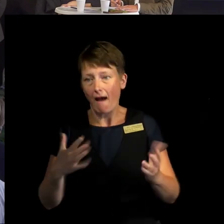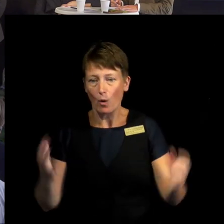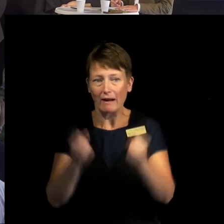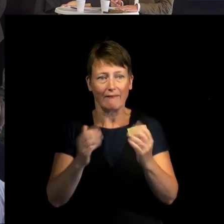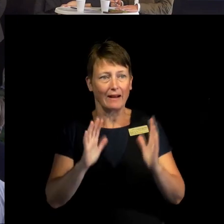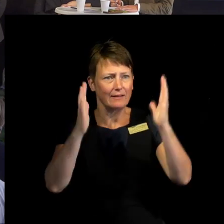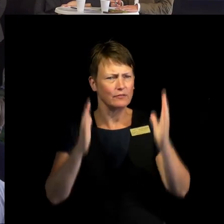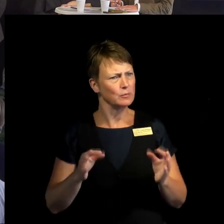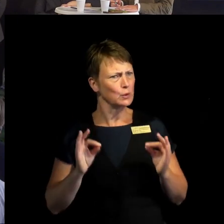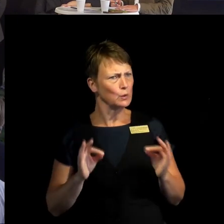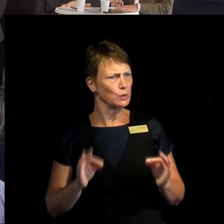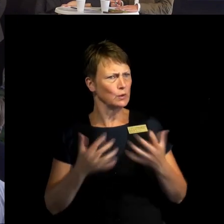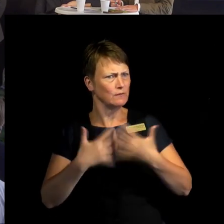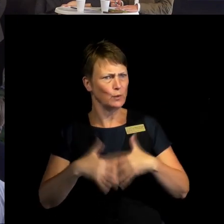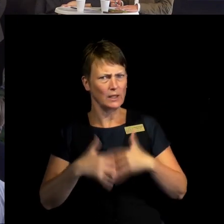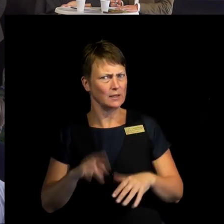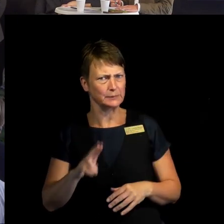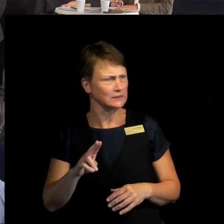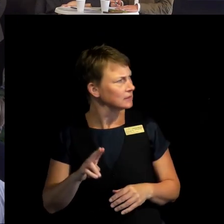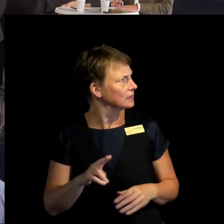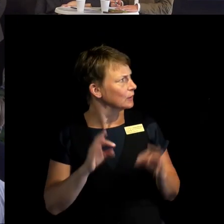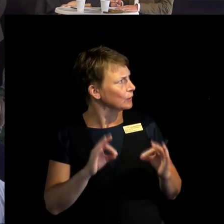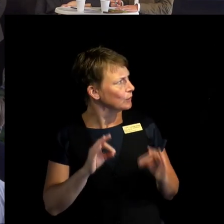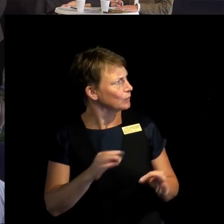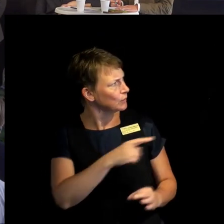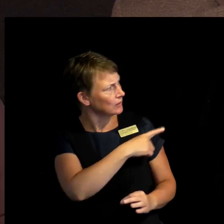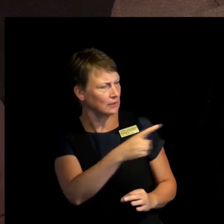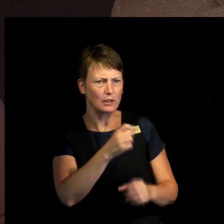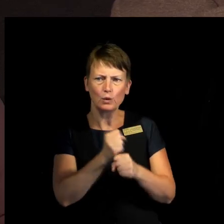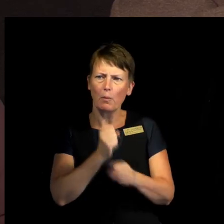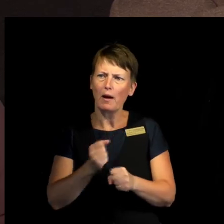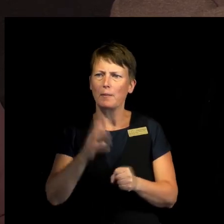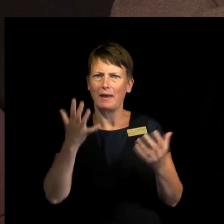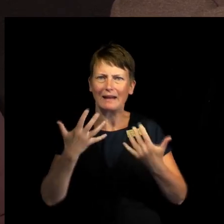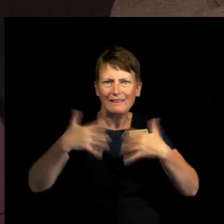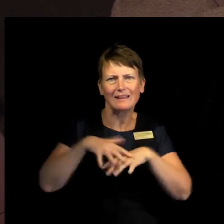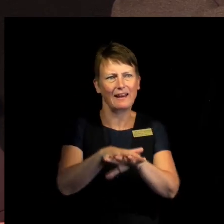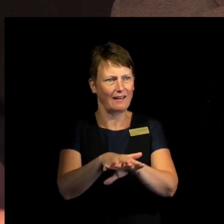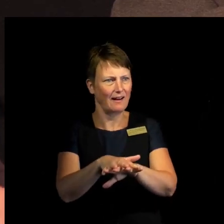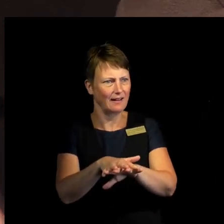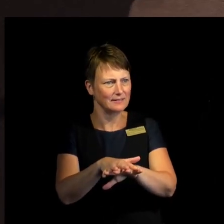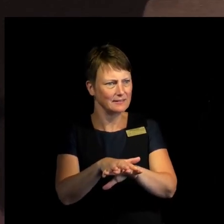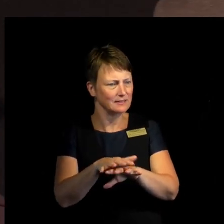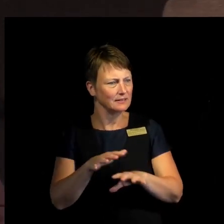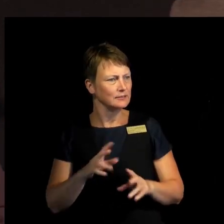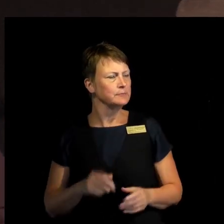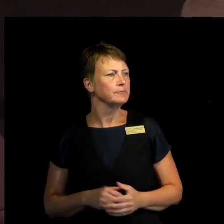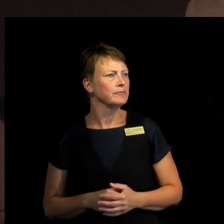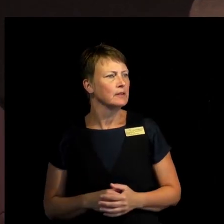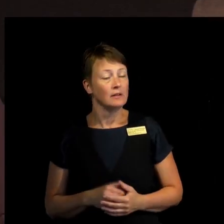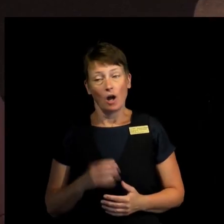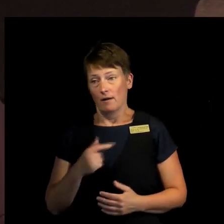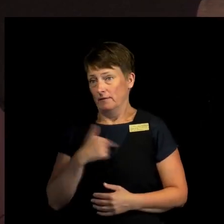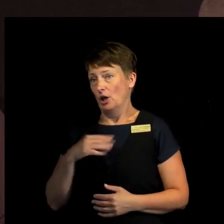How does that work? How do you sort of work more integrated in this triple nexus sense? I mean, we have a dual